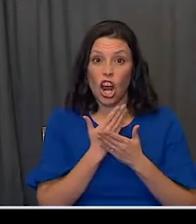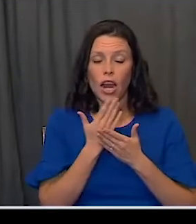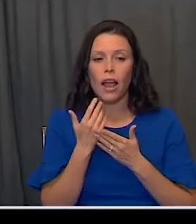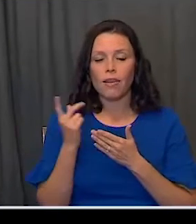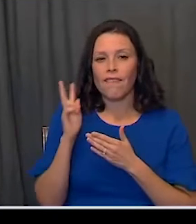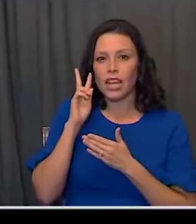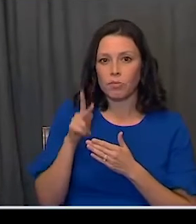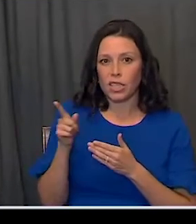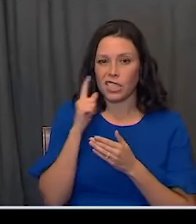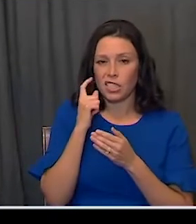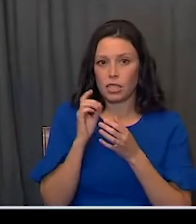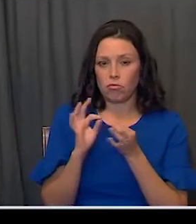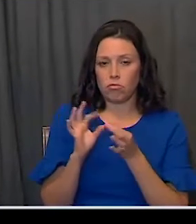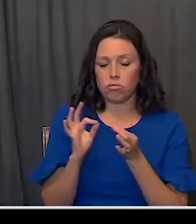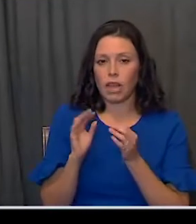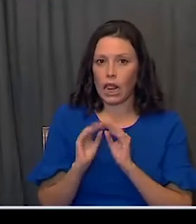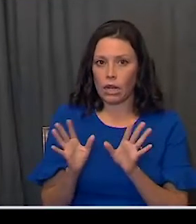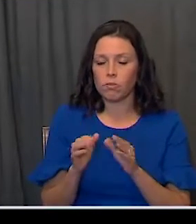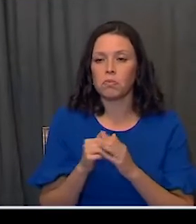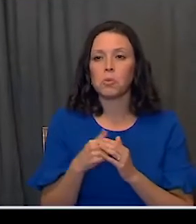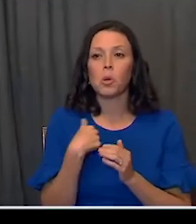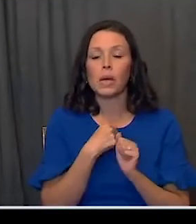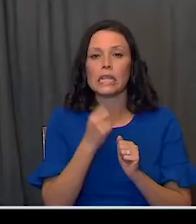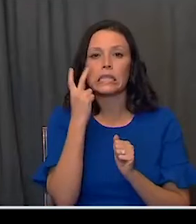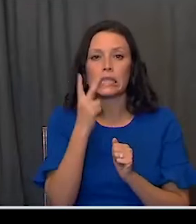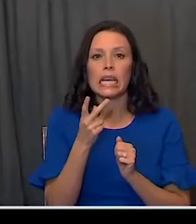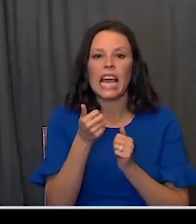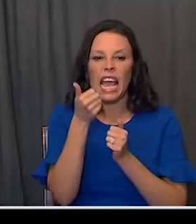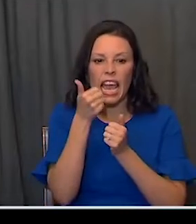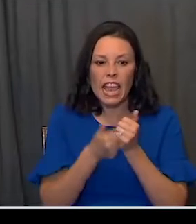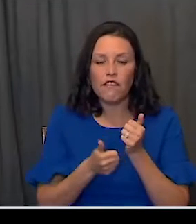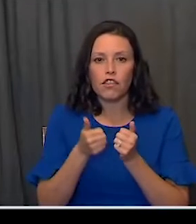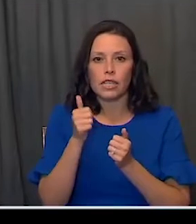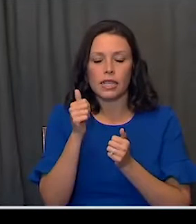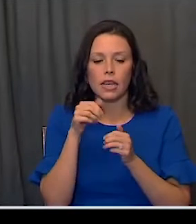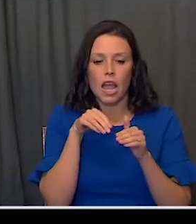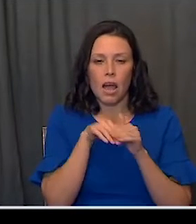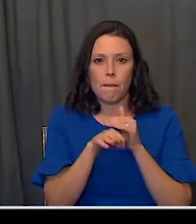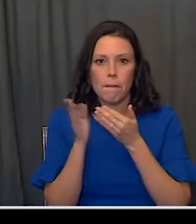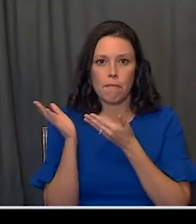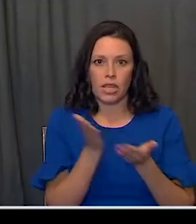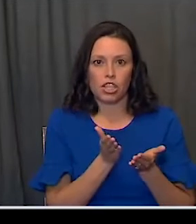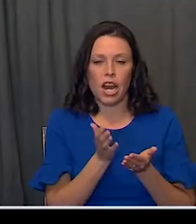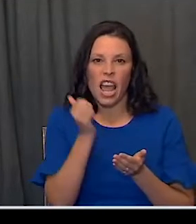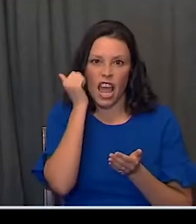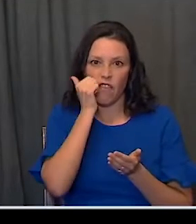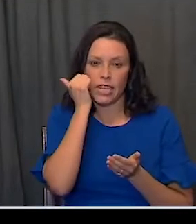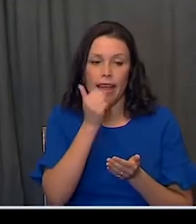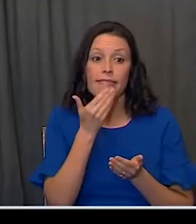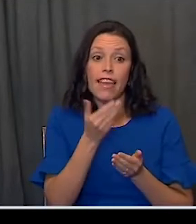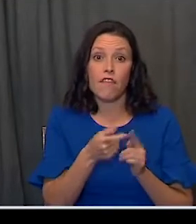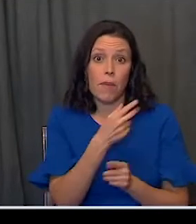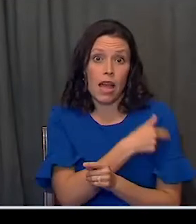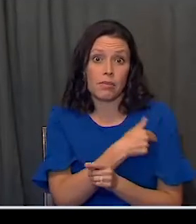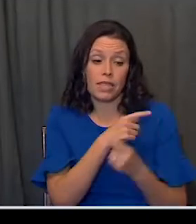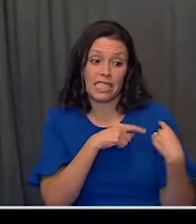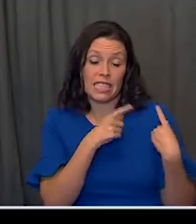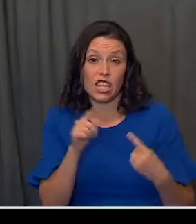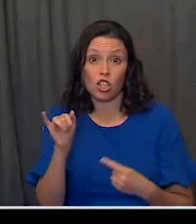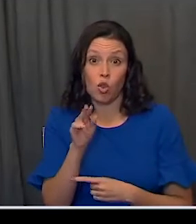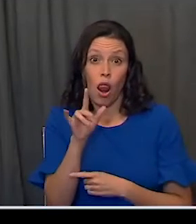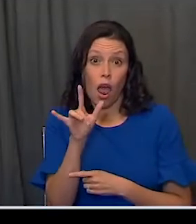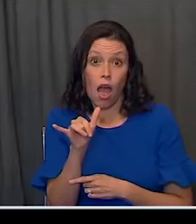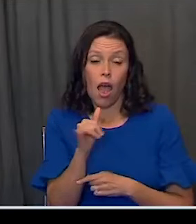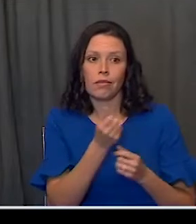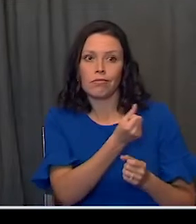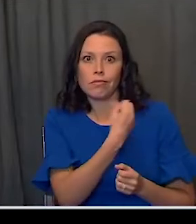the vice president talked about. We now can see every admission every day. And I want to thank the hospitals who, from July, have been sending us that